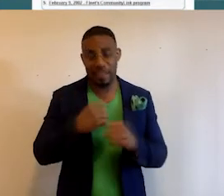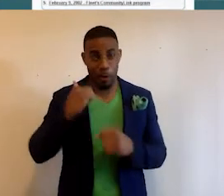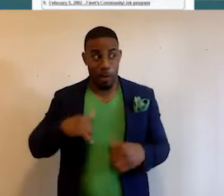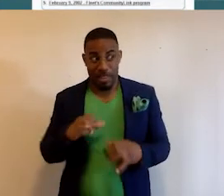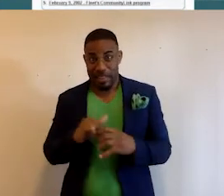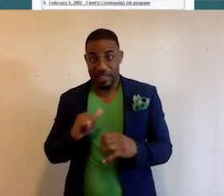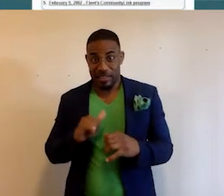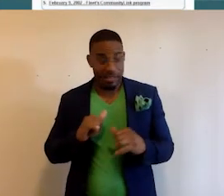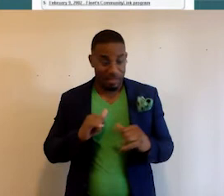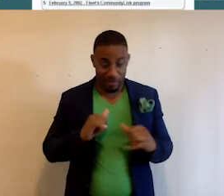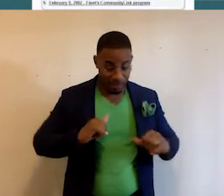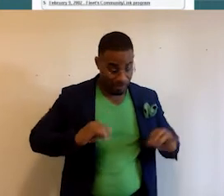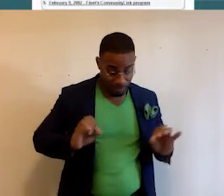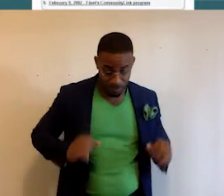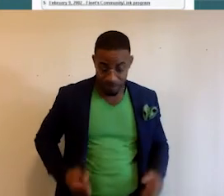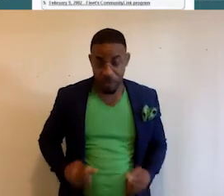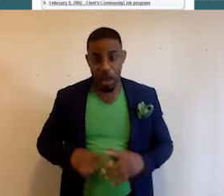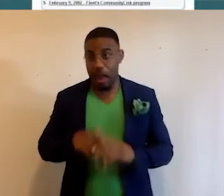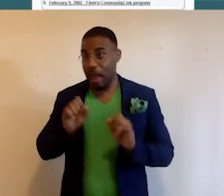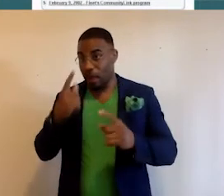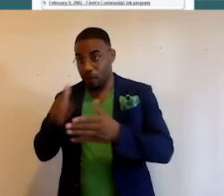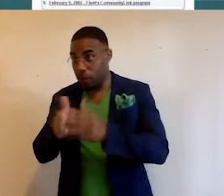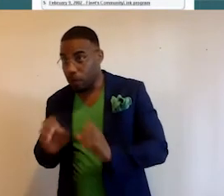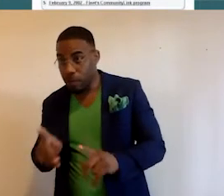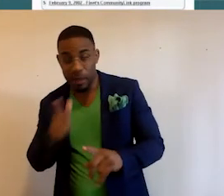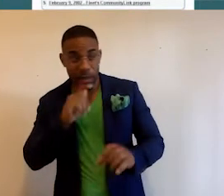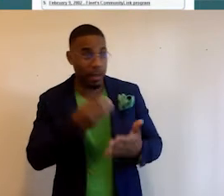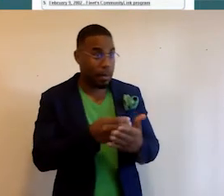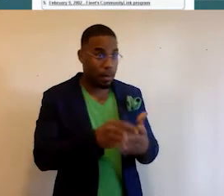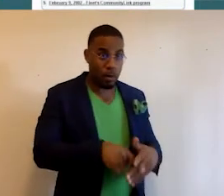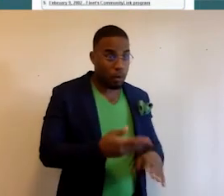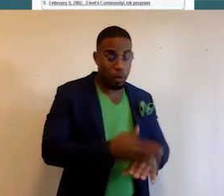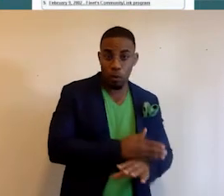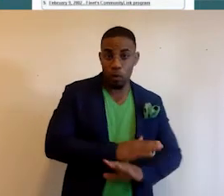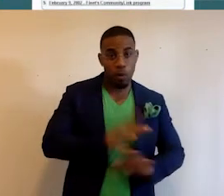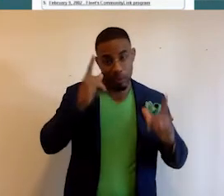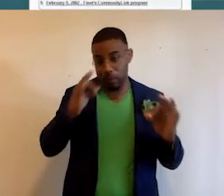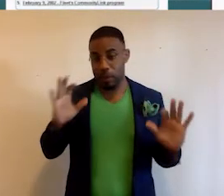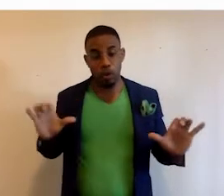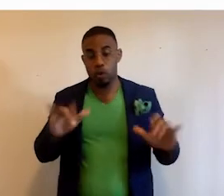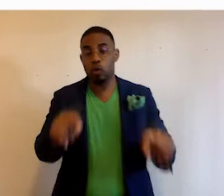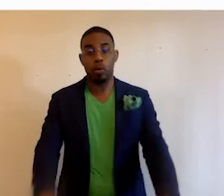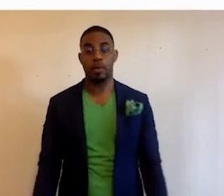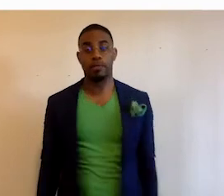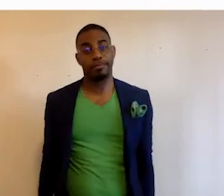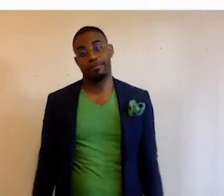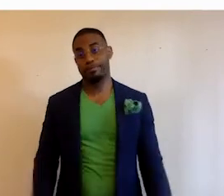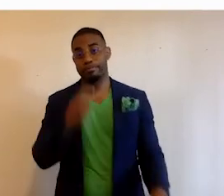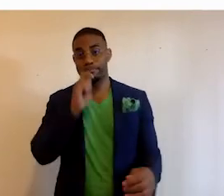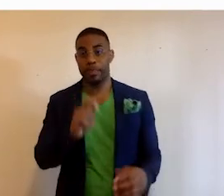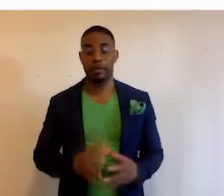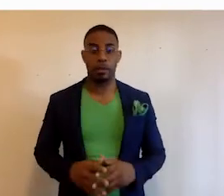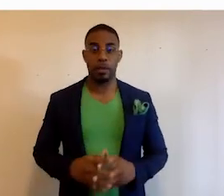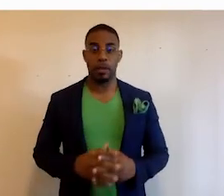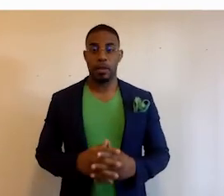this soup to nuts. didn't ask anybody for permission. We did not need anyone to approve it. We decided to do it and we did it, period.